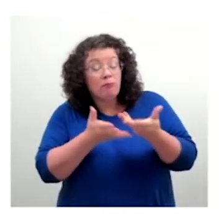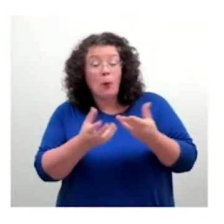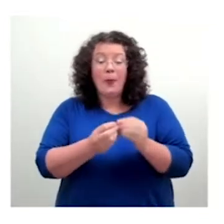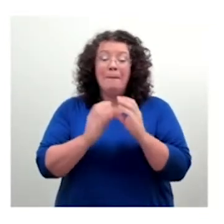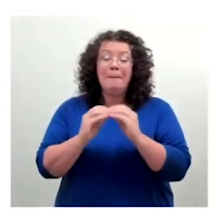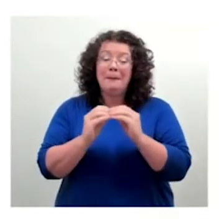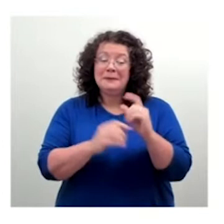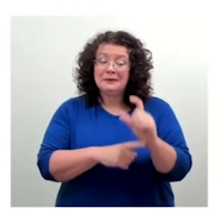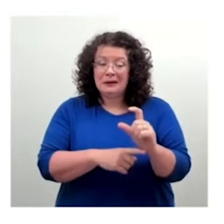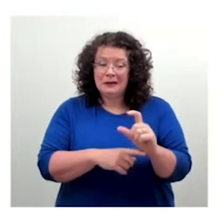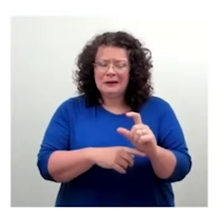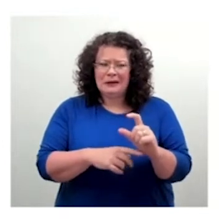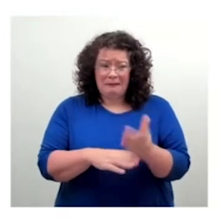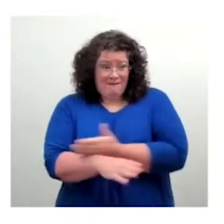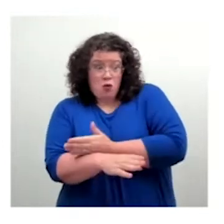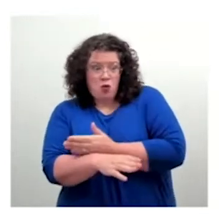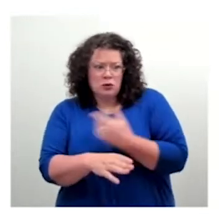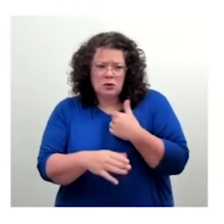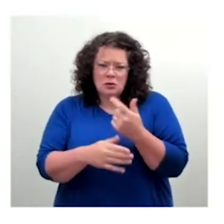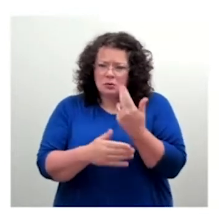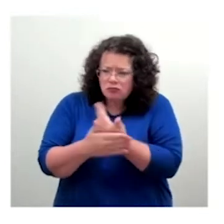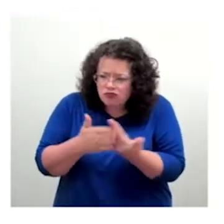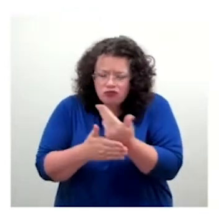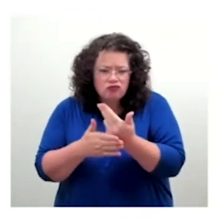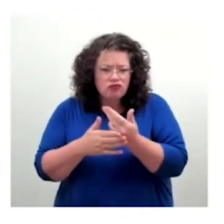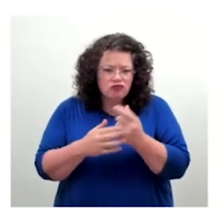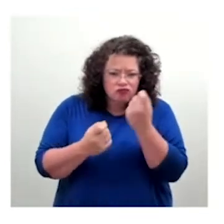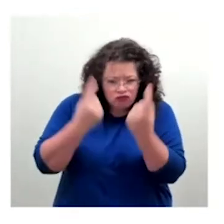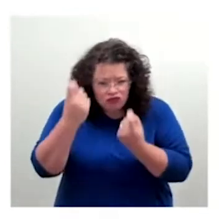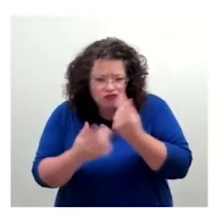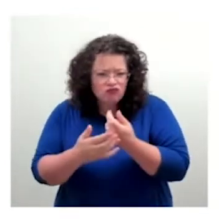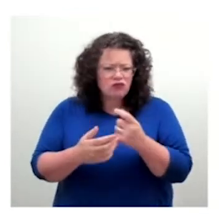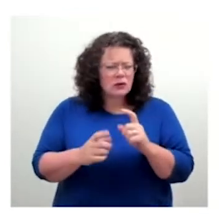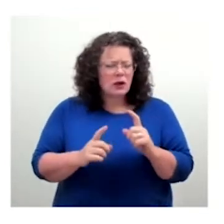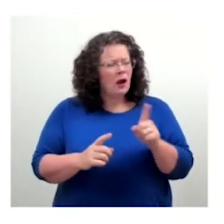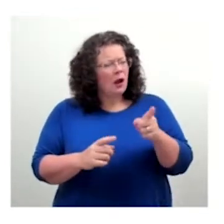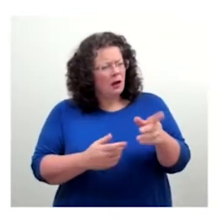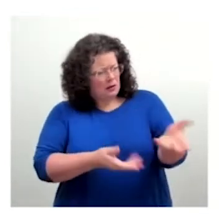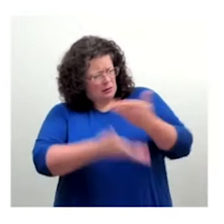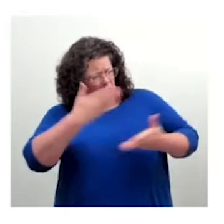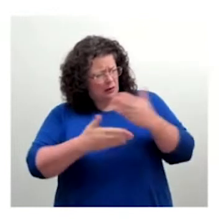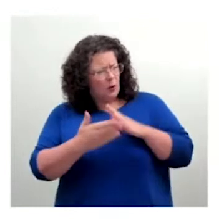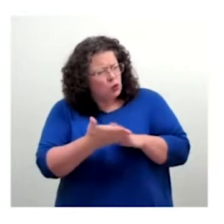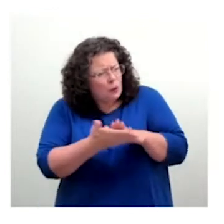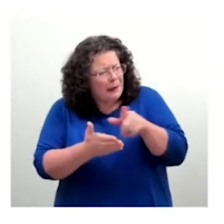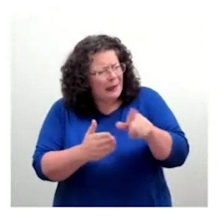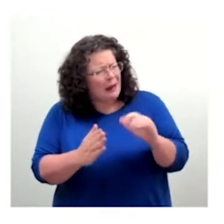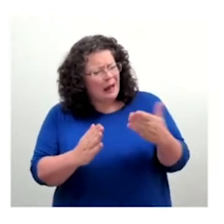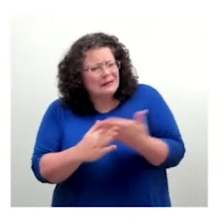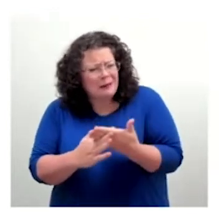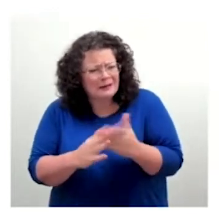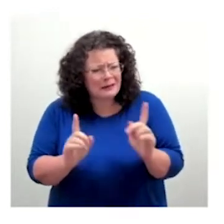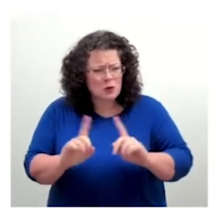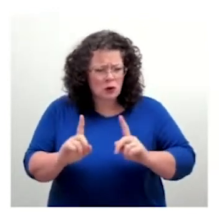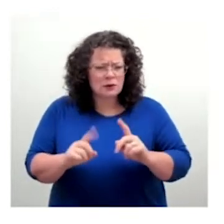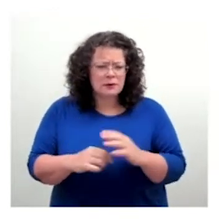And we work always on the premise that there's three parts to accessibility. Emotional accessibility, so how you feel about